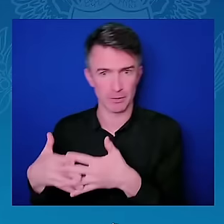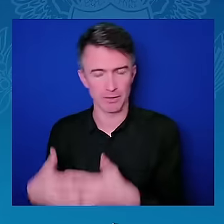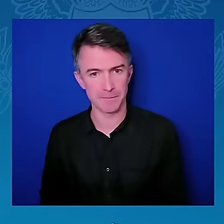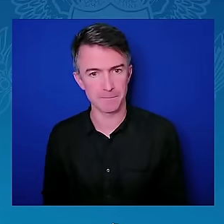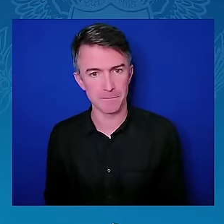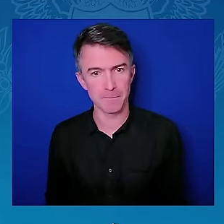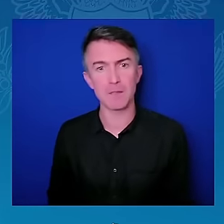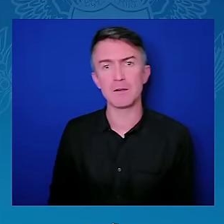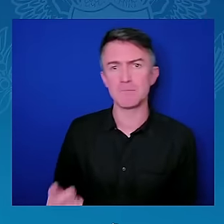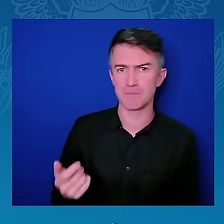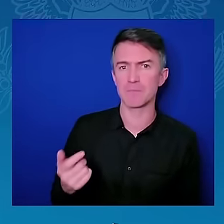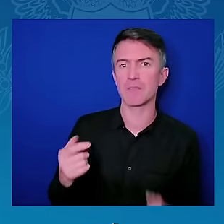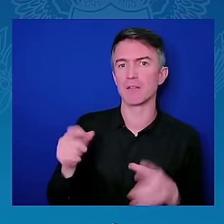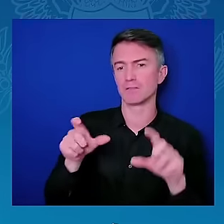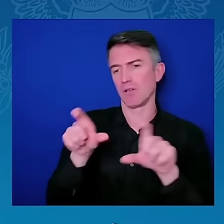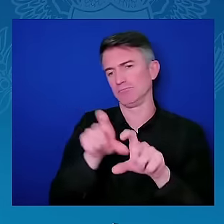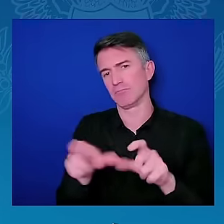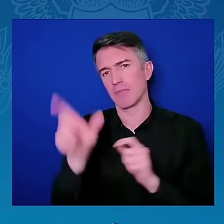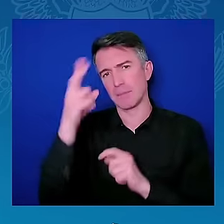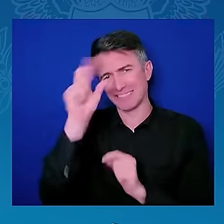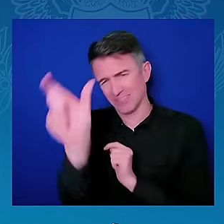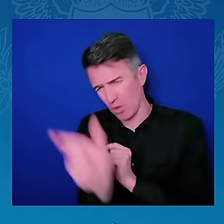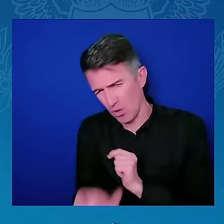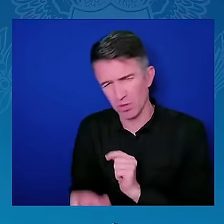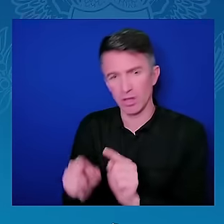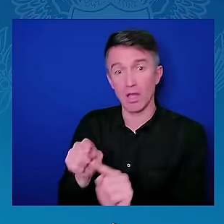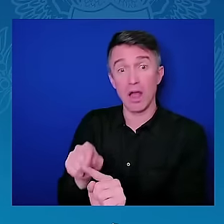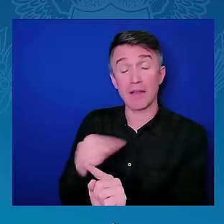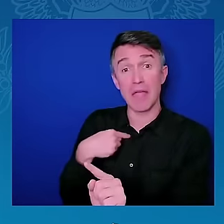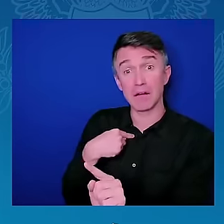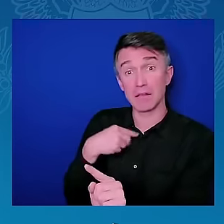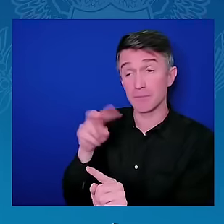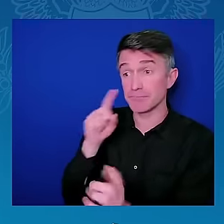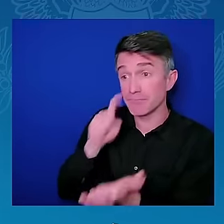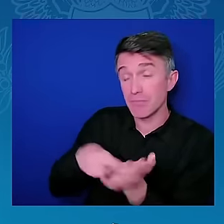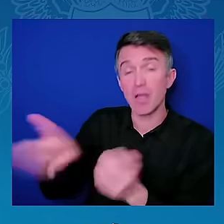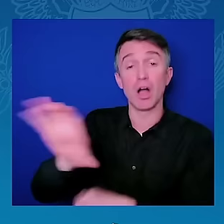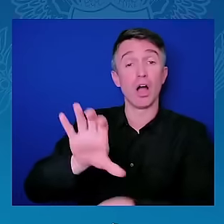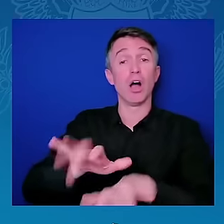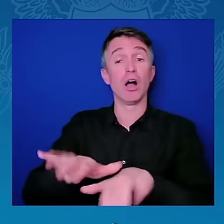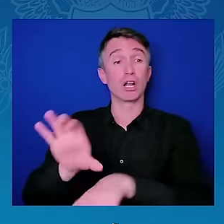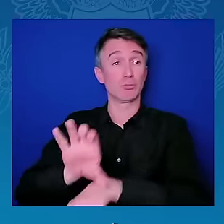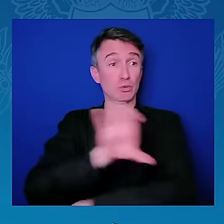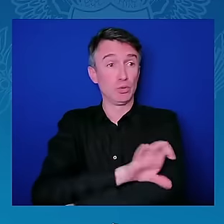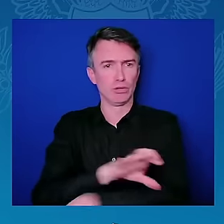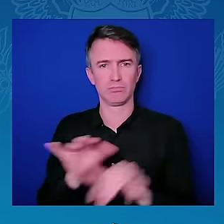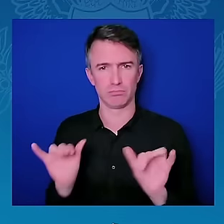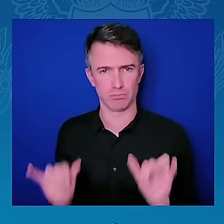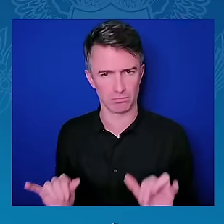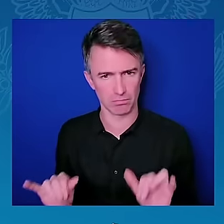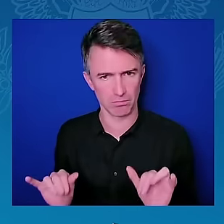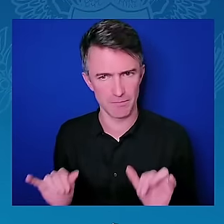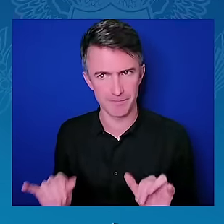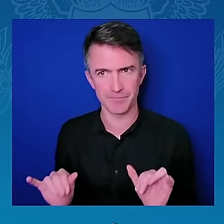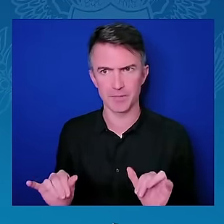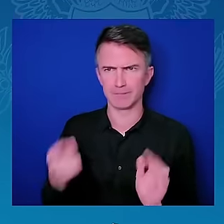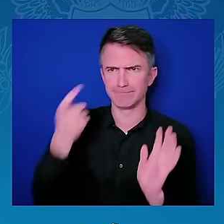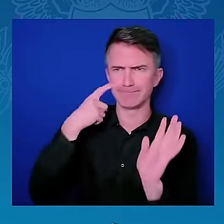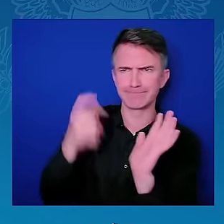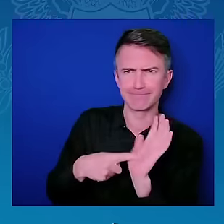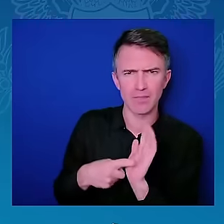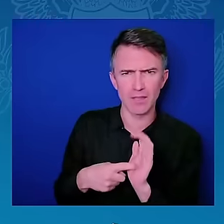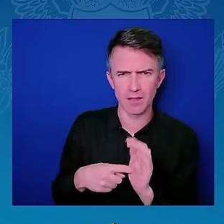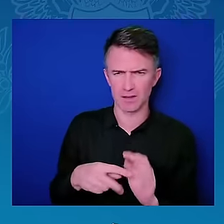law, on democracy, on an adherence and respect for human rights. And